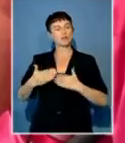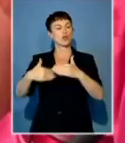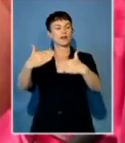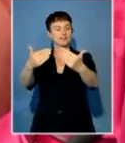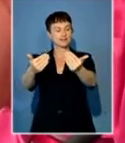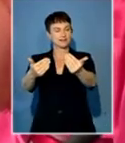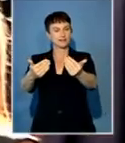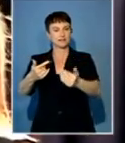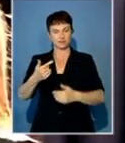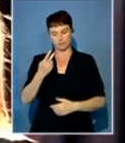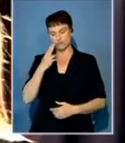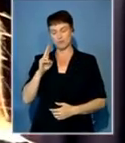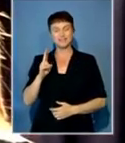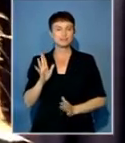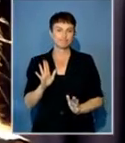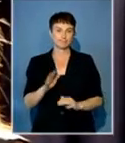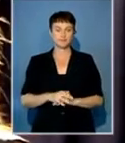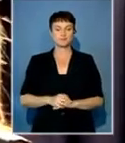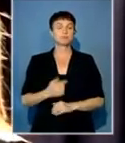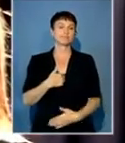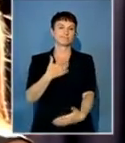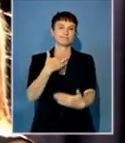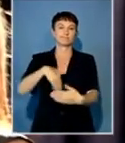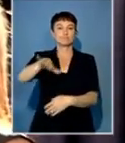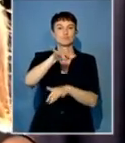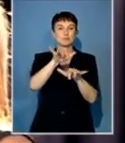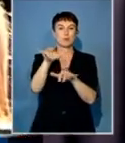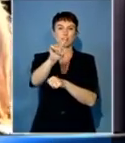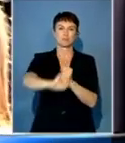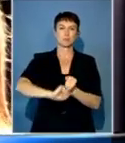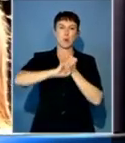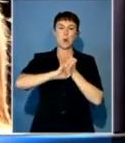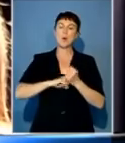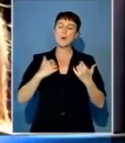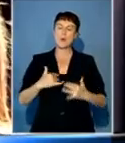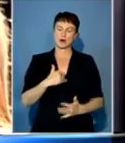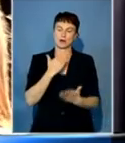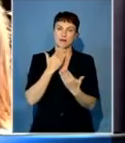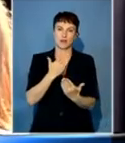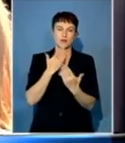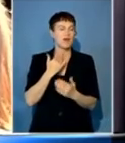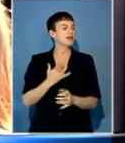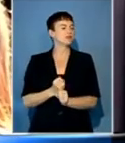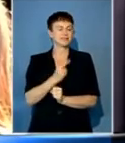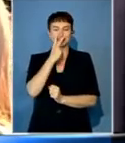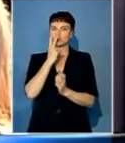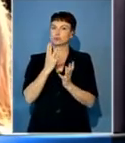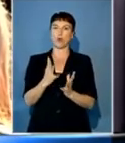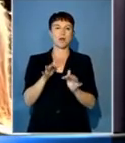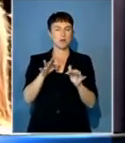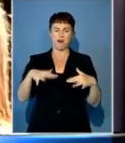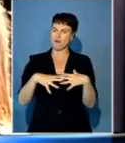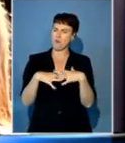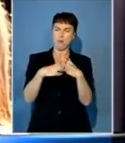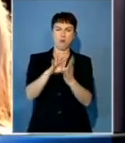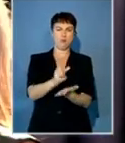And all I've promised you. I'd like to say thank you to everybody for the support that we have. I've never seen anybody pull together